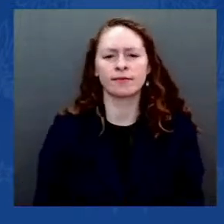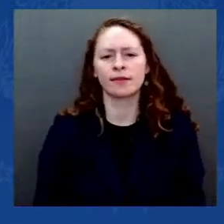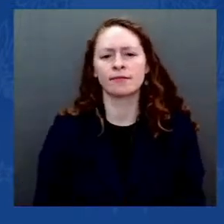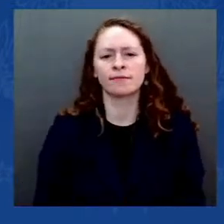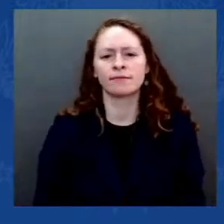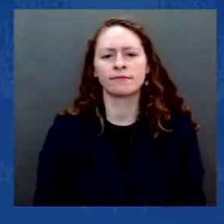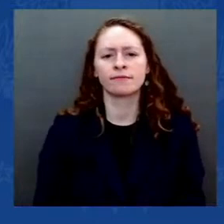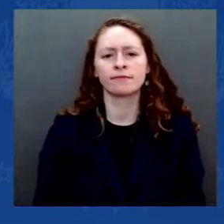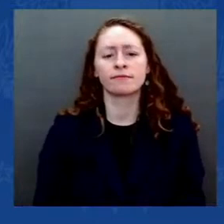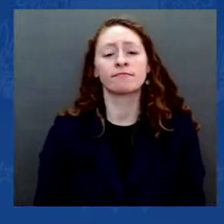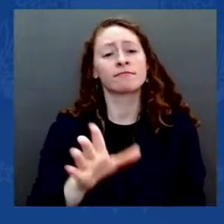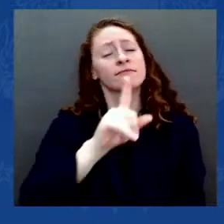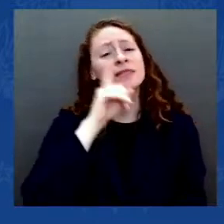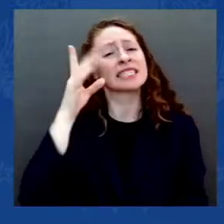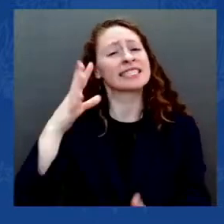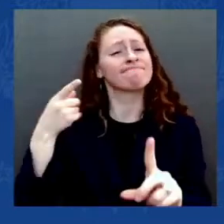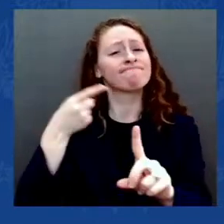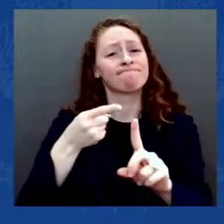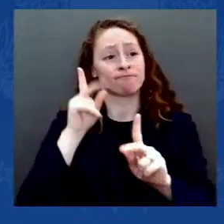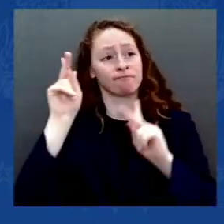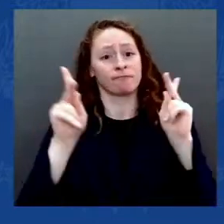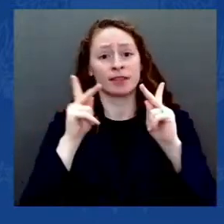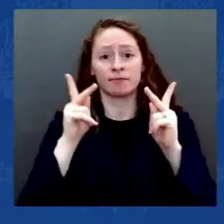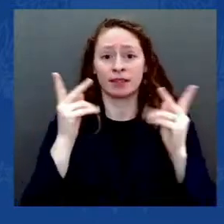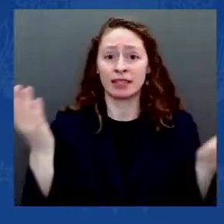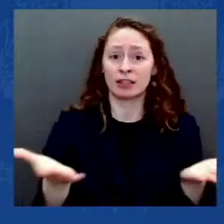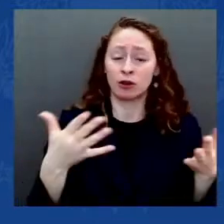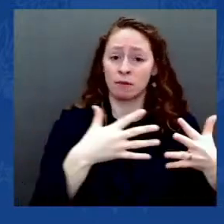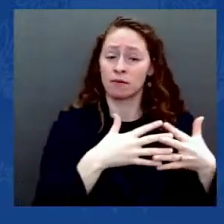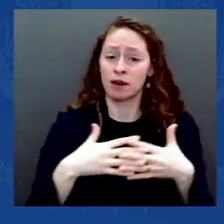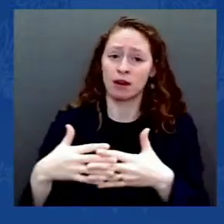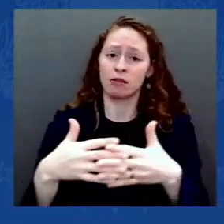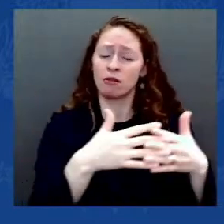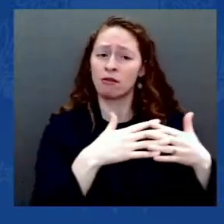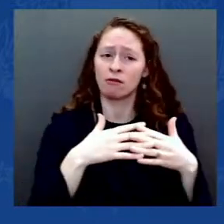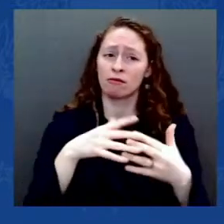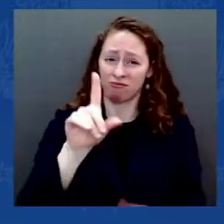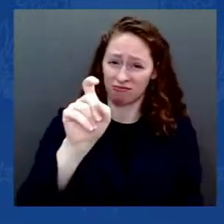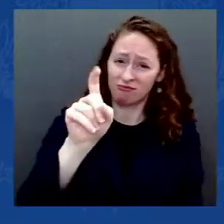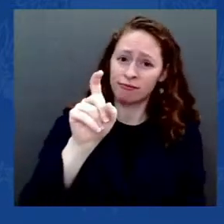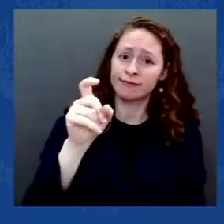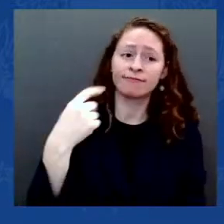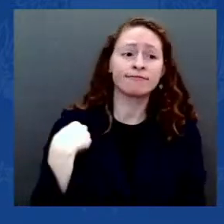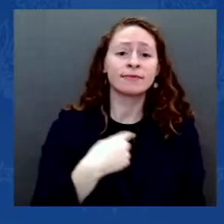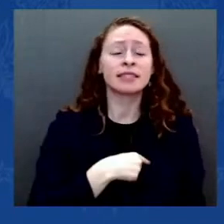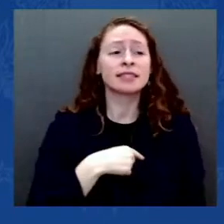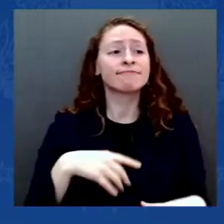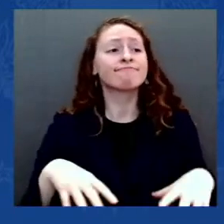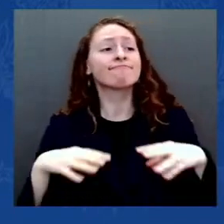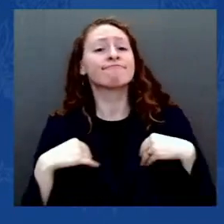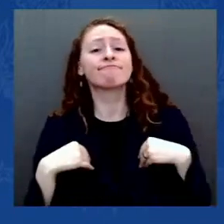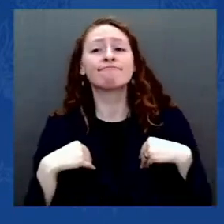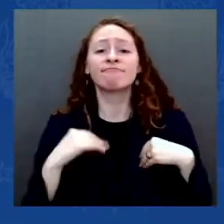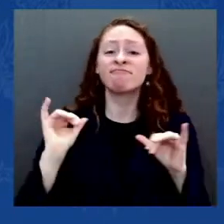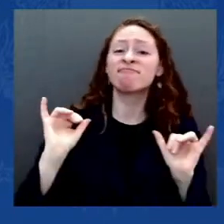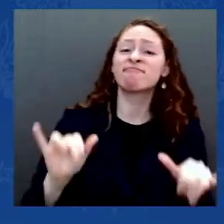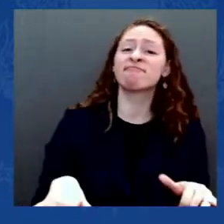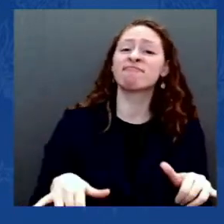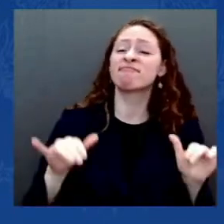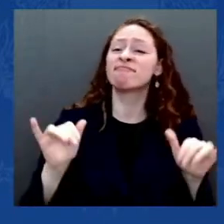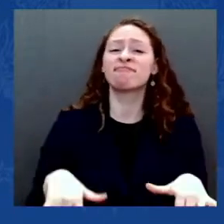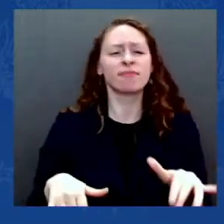sidelines. We must unite in defense of our democracy